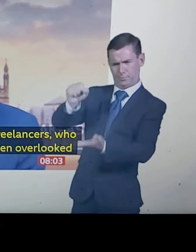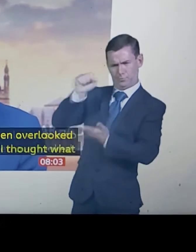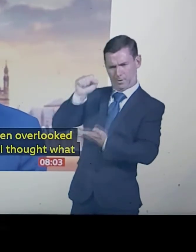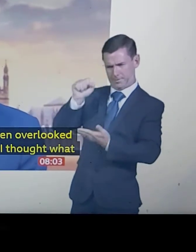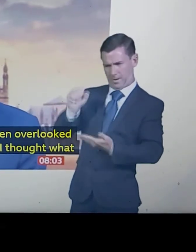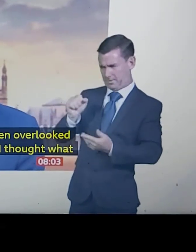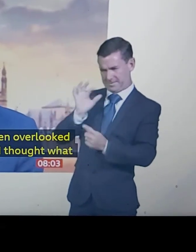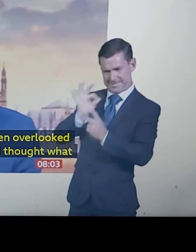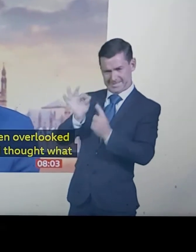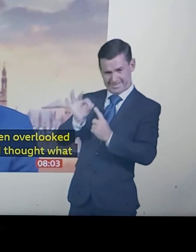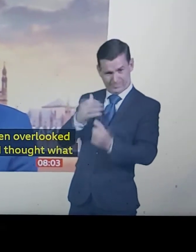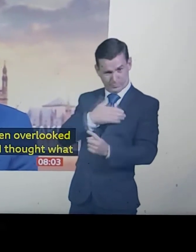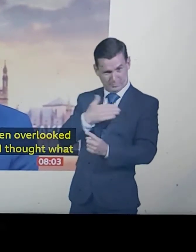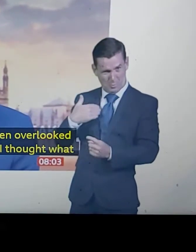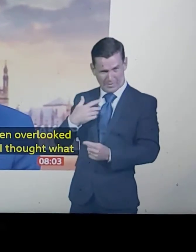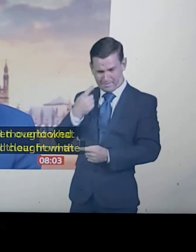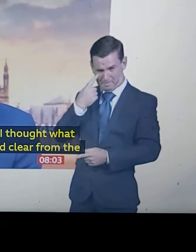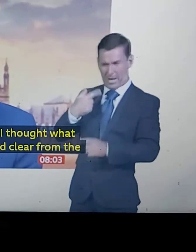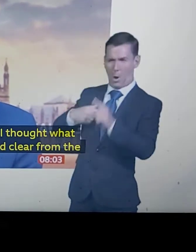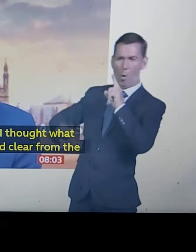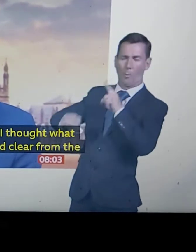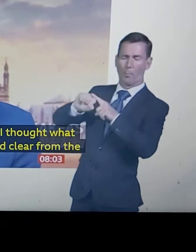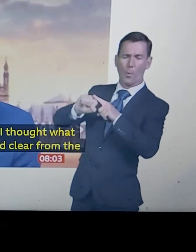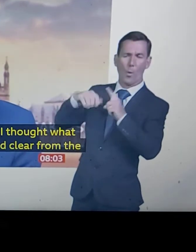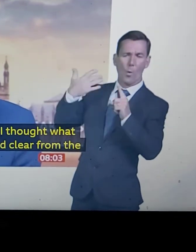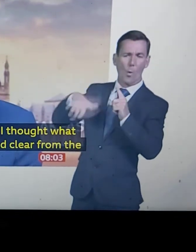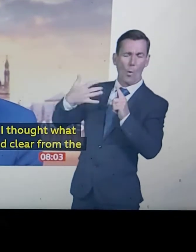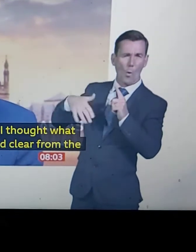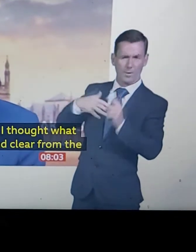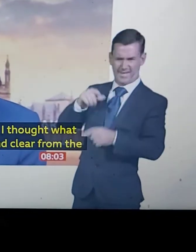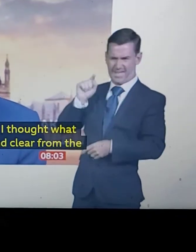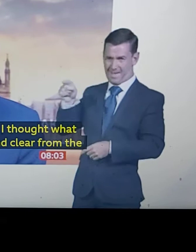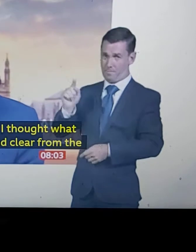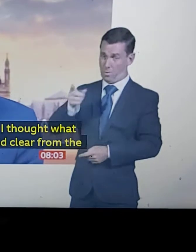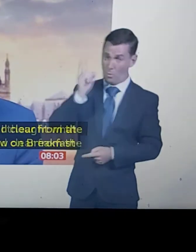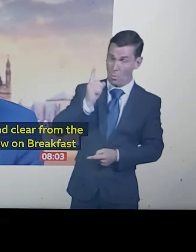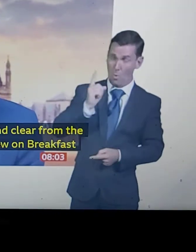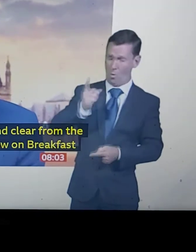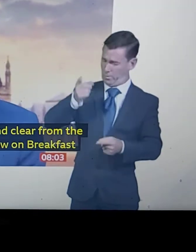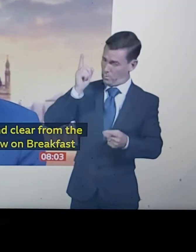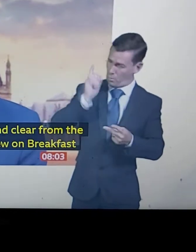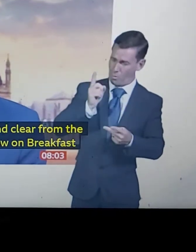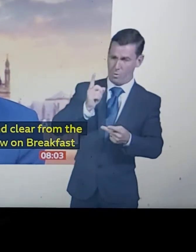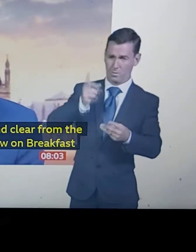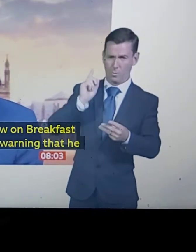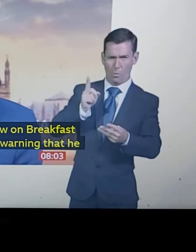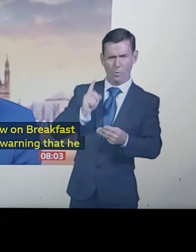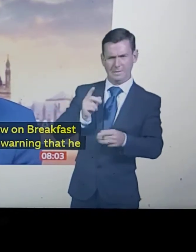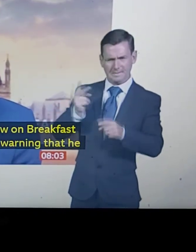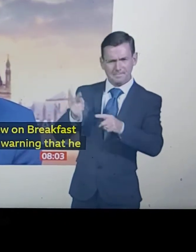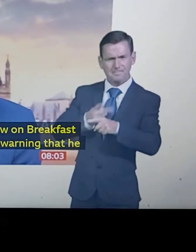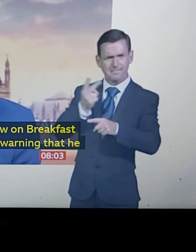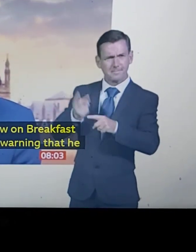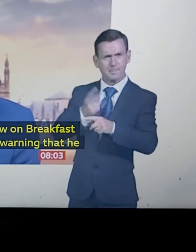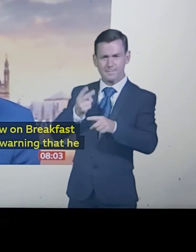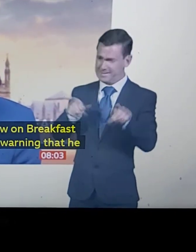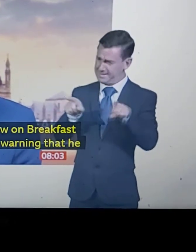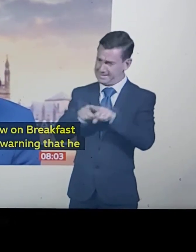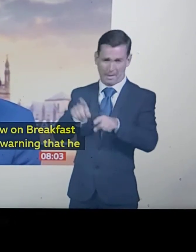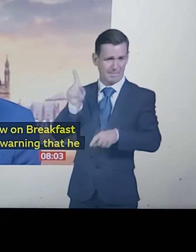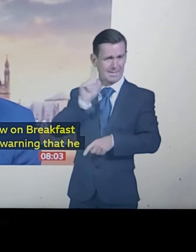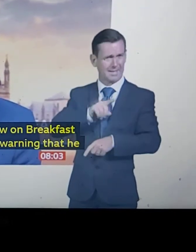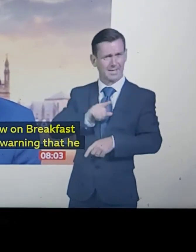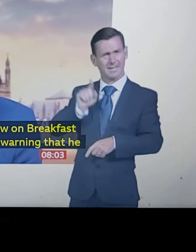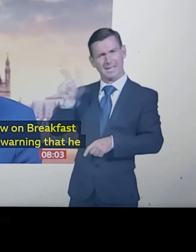here this morning was the warning that he gave time and time again, the same as the words he repeated in the House of Commons